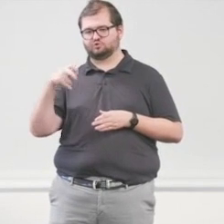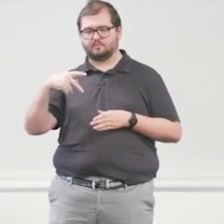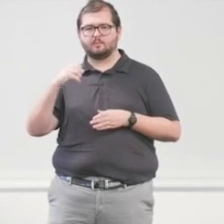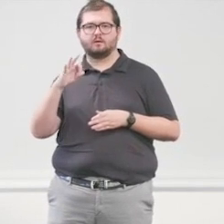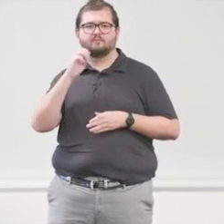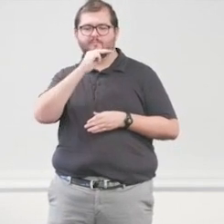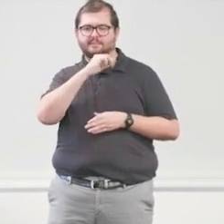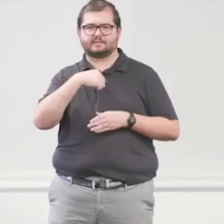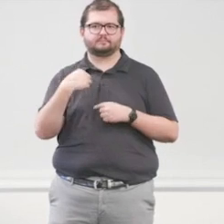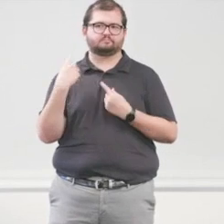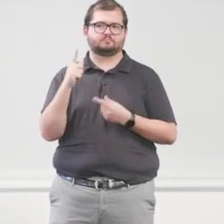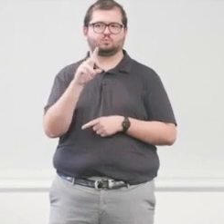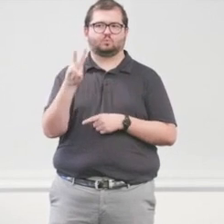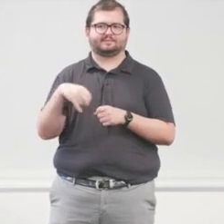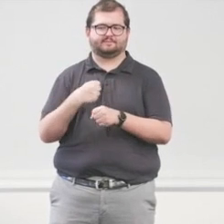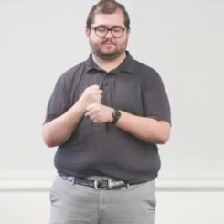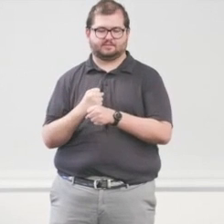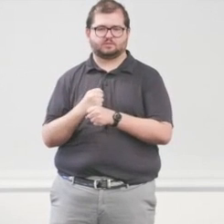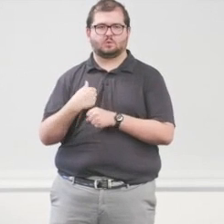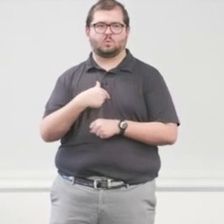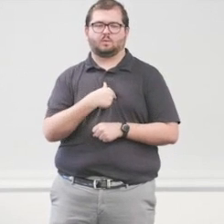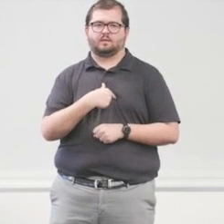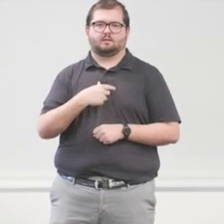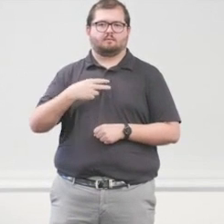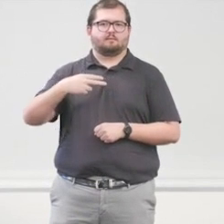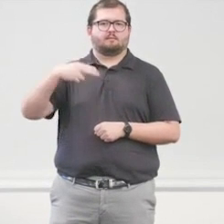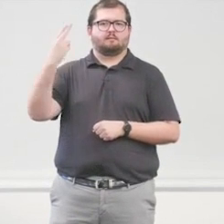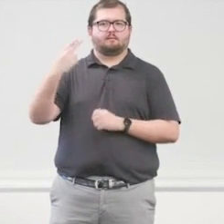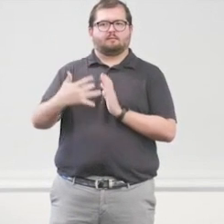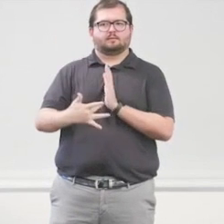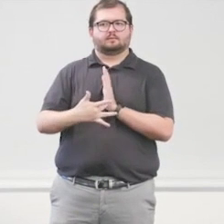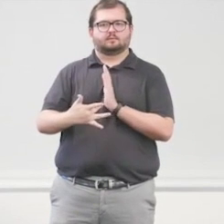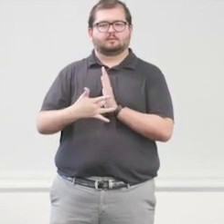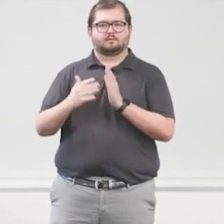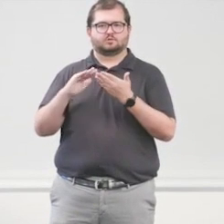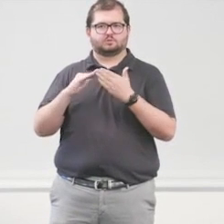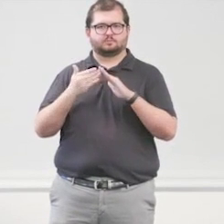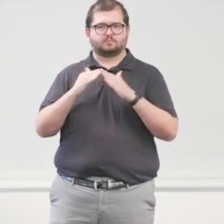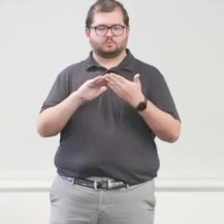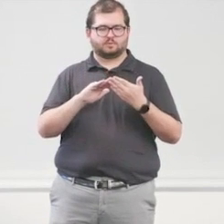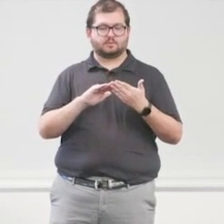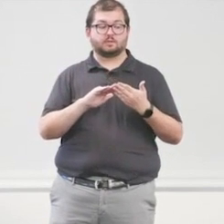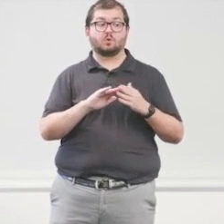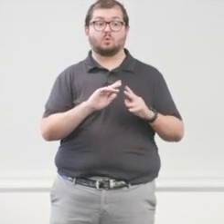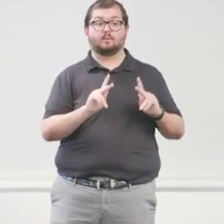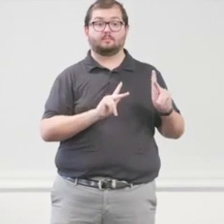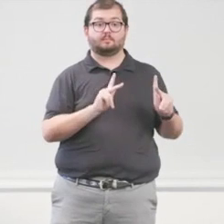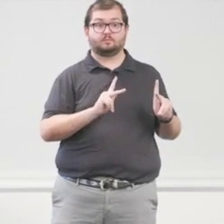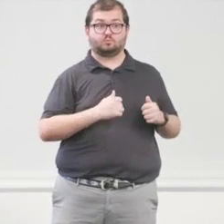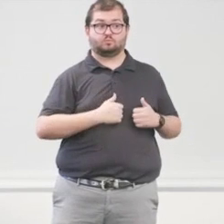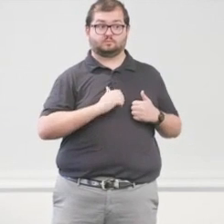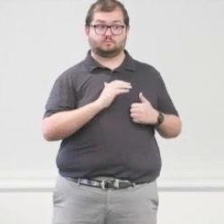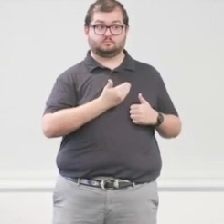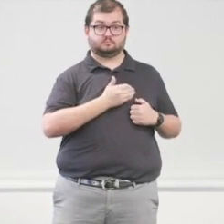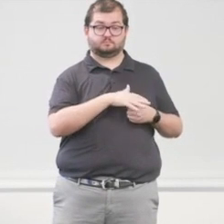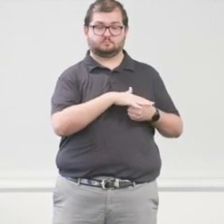years. We are a very high-technology community. Our residents use the Alexa to